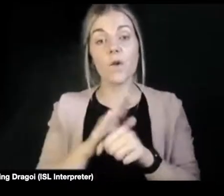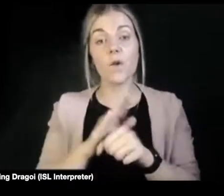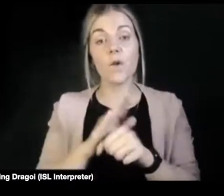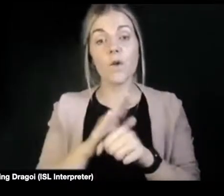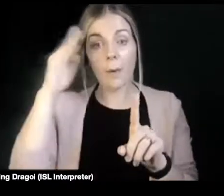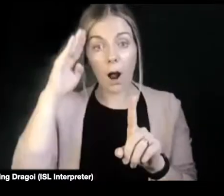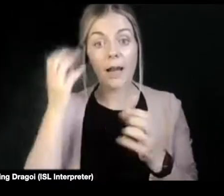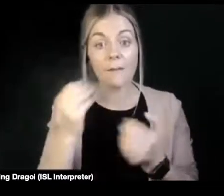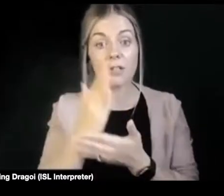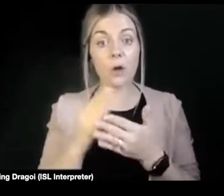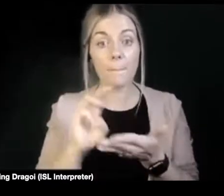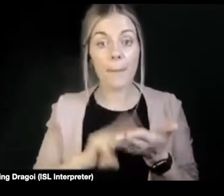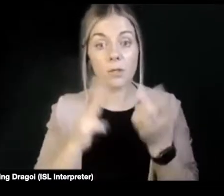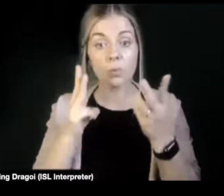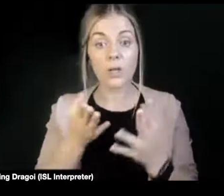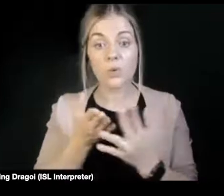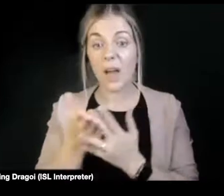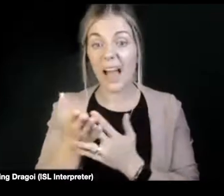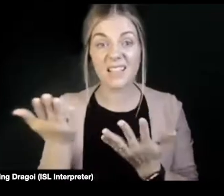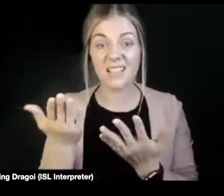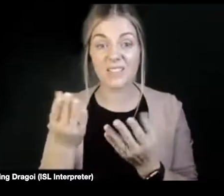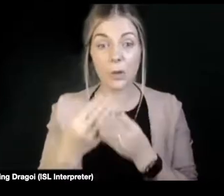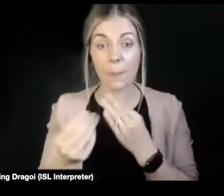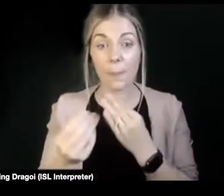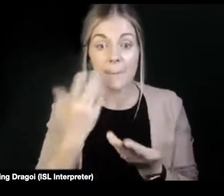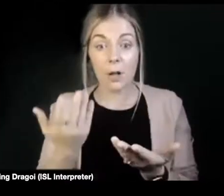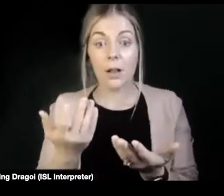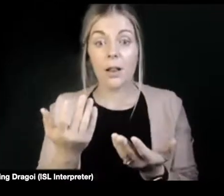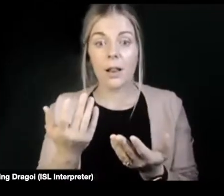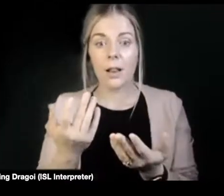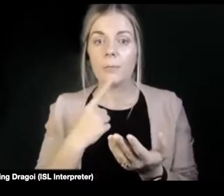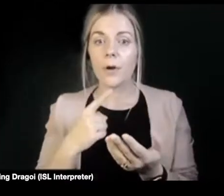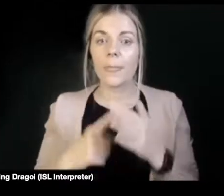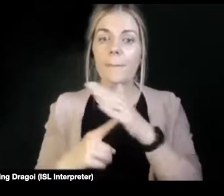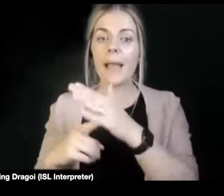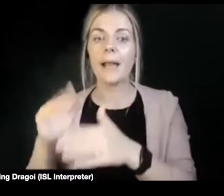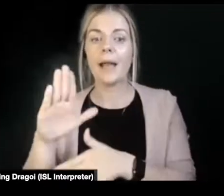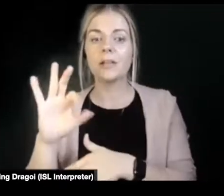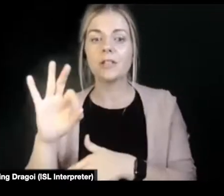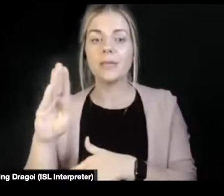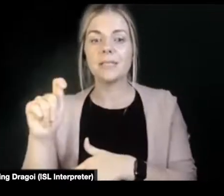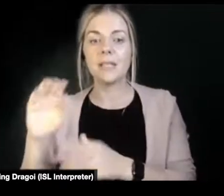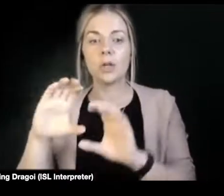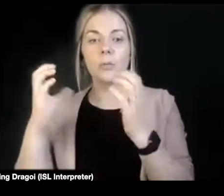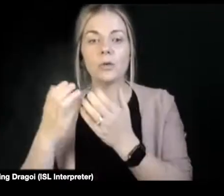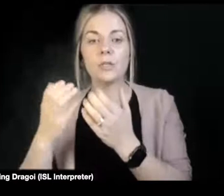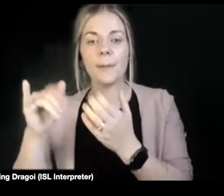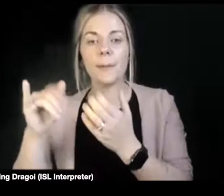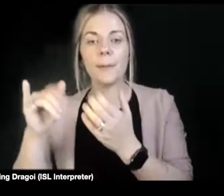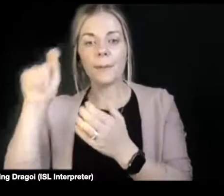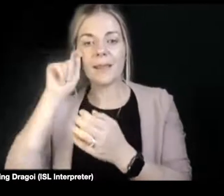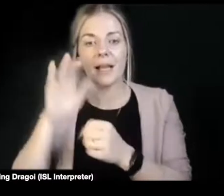even something as, you know, what we, the main LGBT community might consider rudimentary as a sexual health screening.